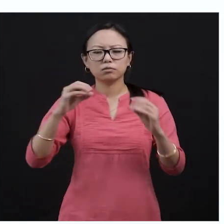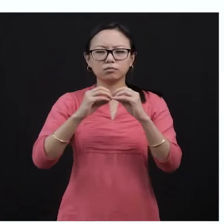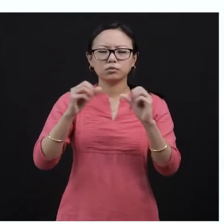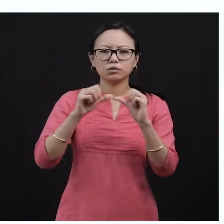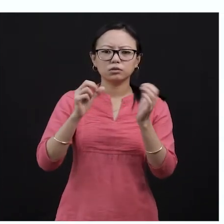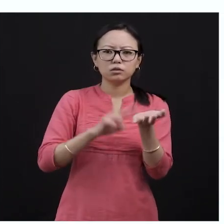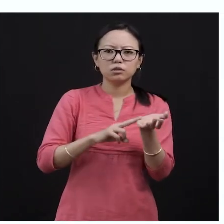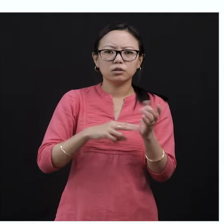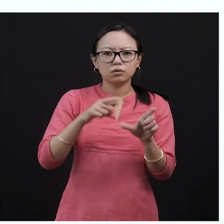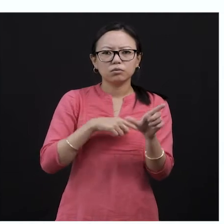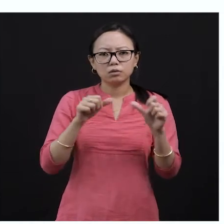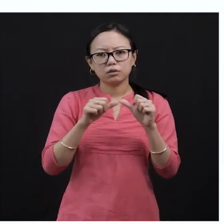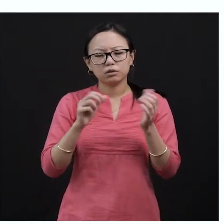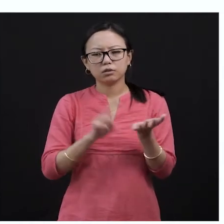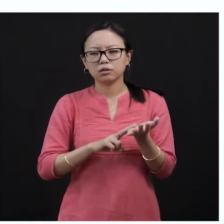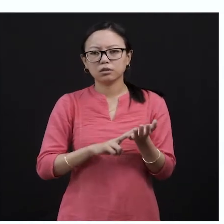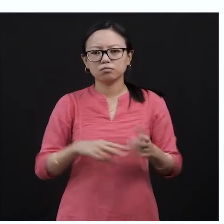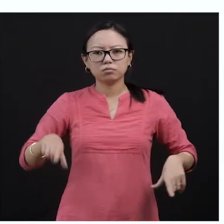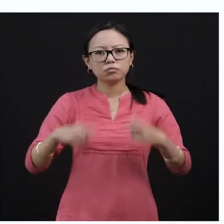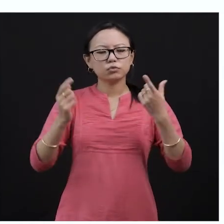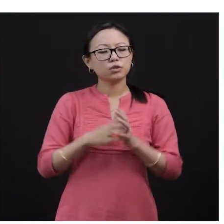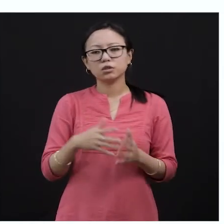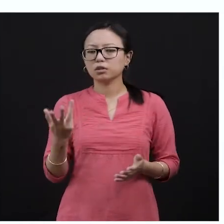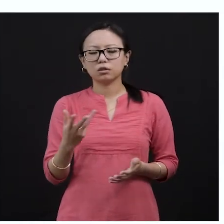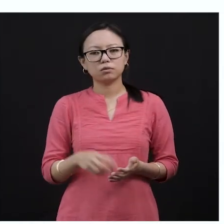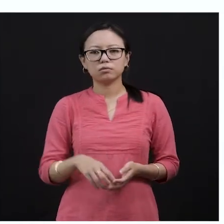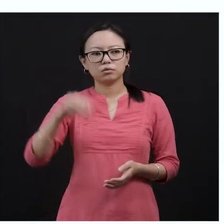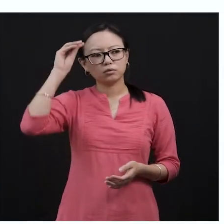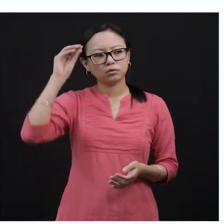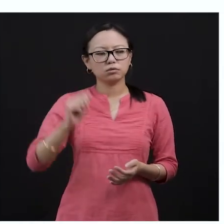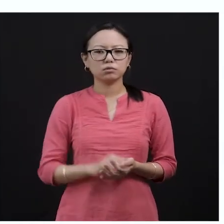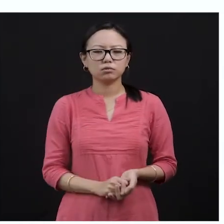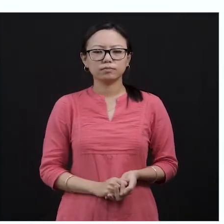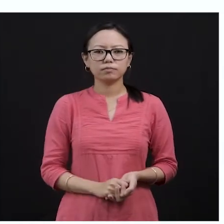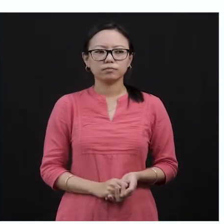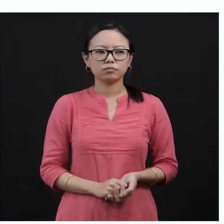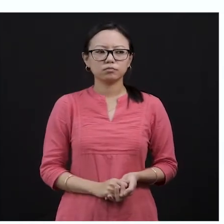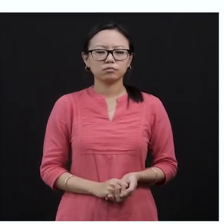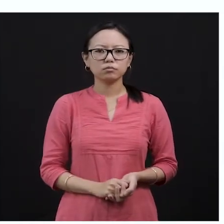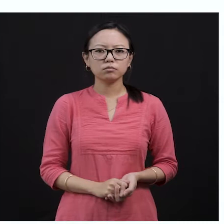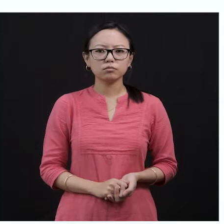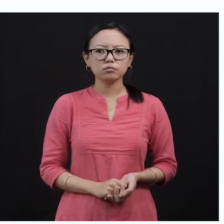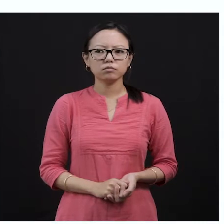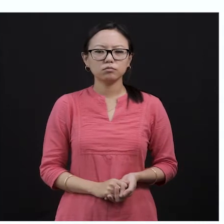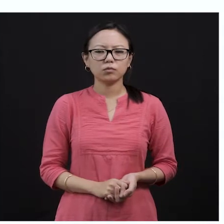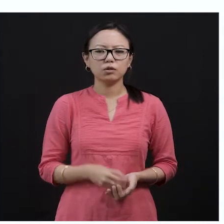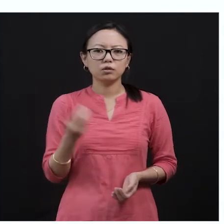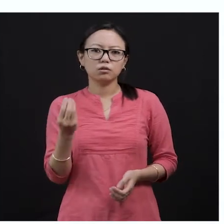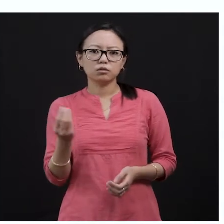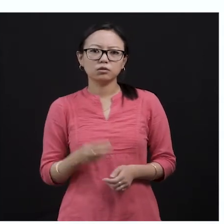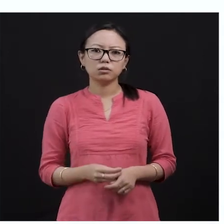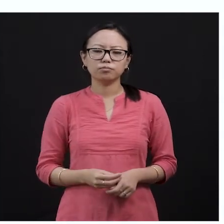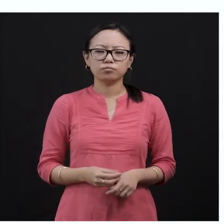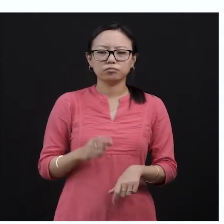answer simple questions after reading the story. You go to the story, there are times that you need the help of your teachers, you need